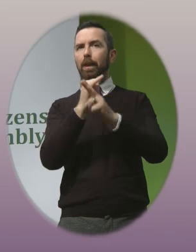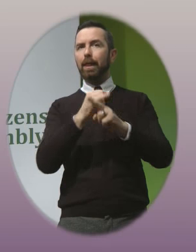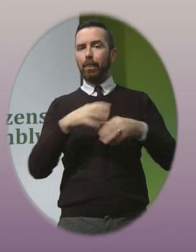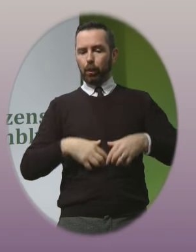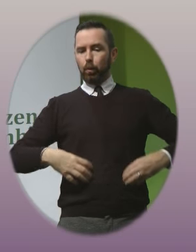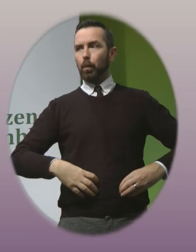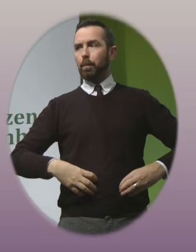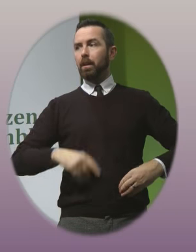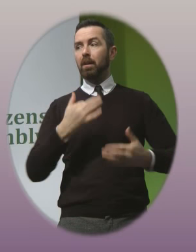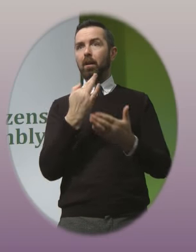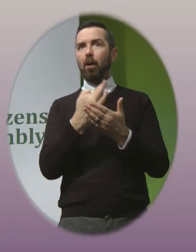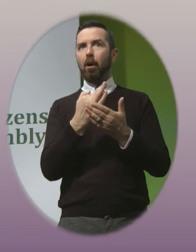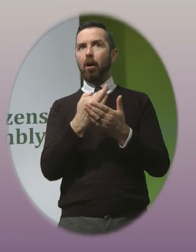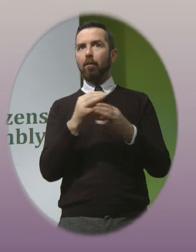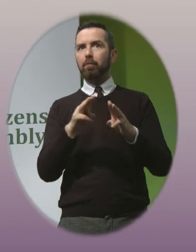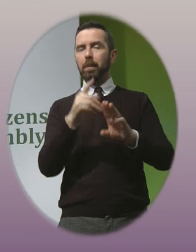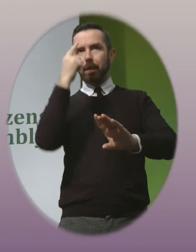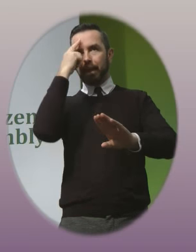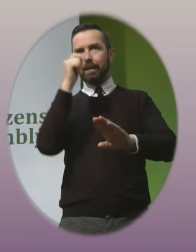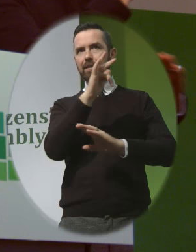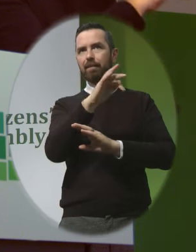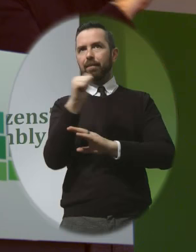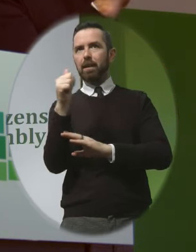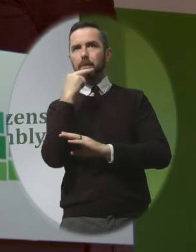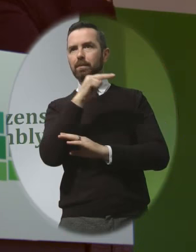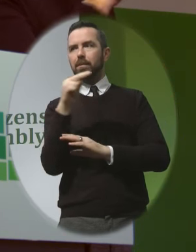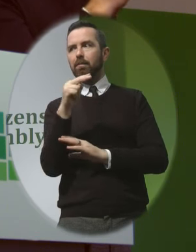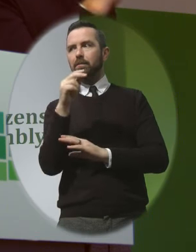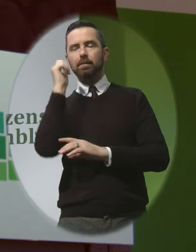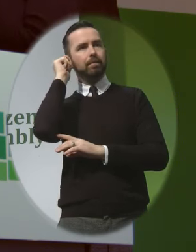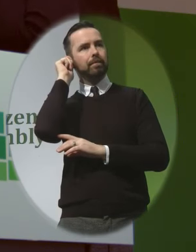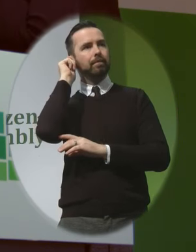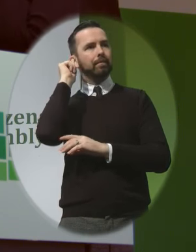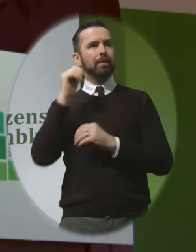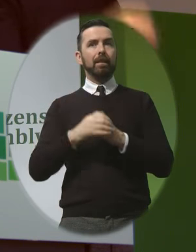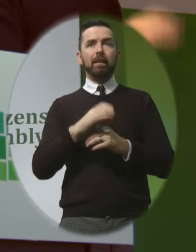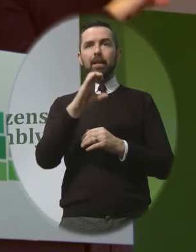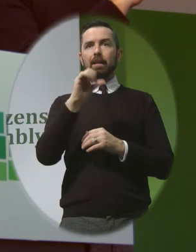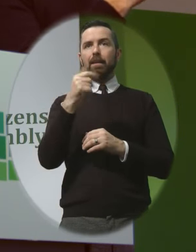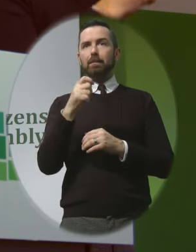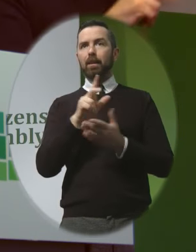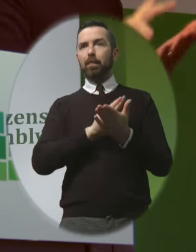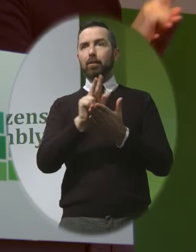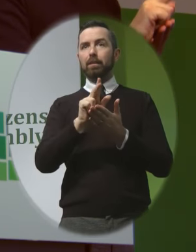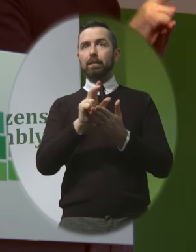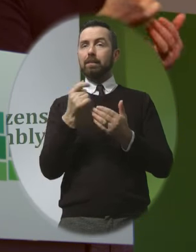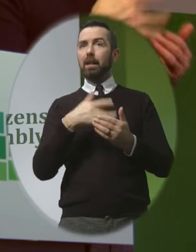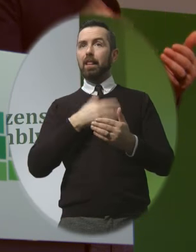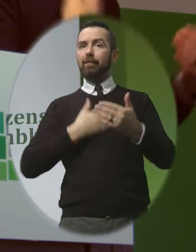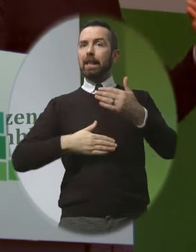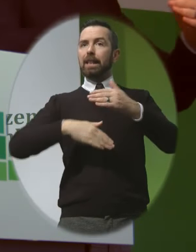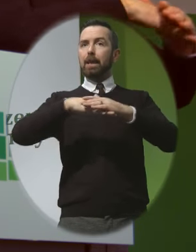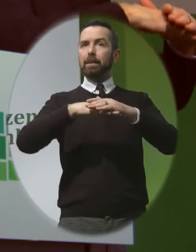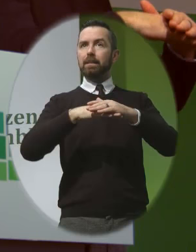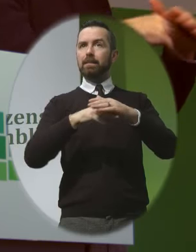misleadingly described as a fatal fetal abnormality trisomy 13 is a serious life limiting condition but